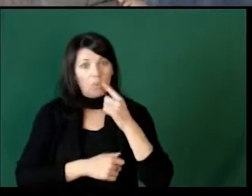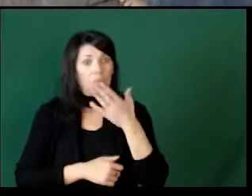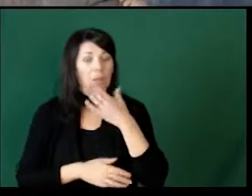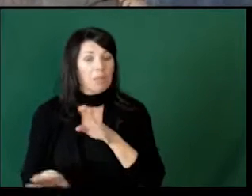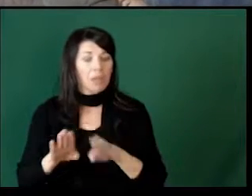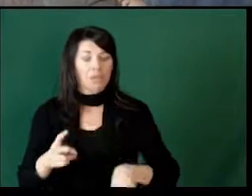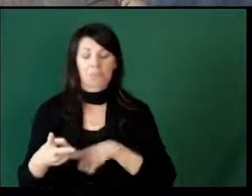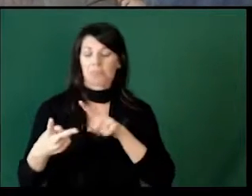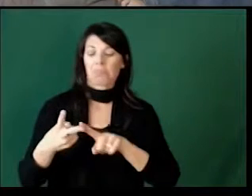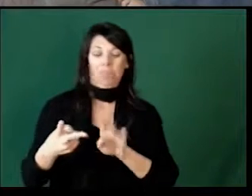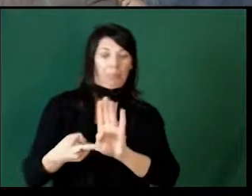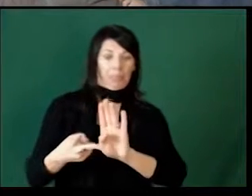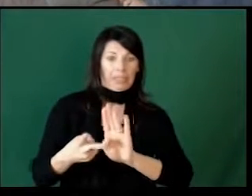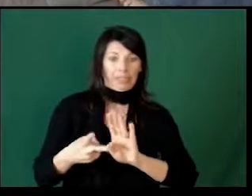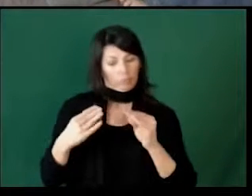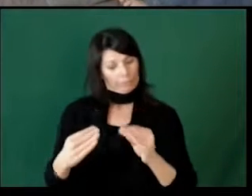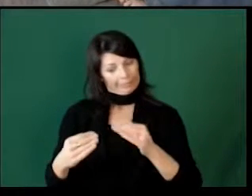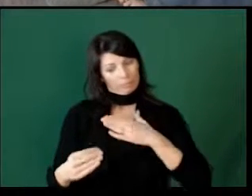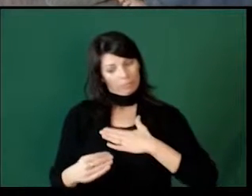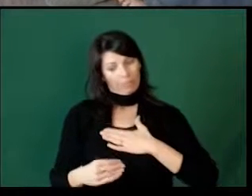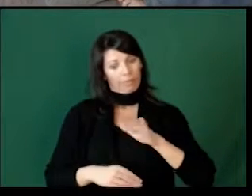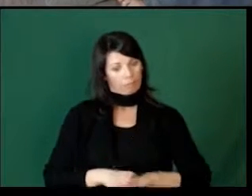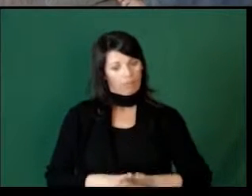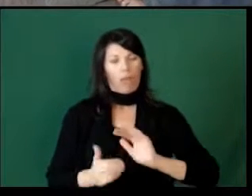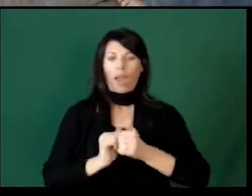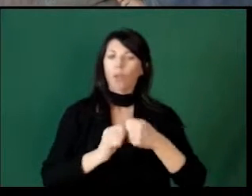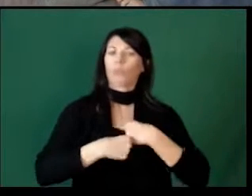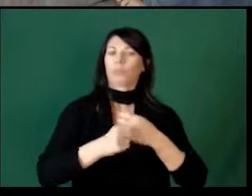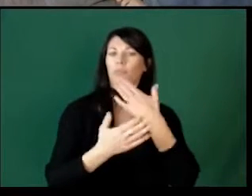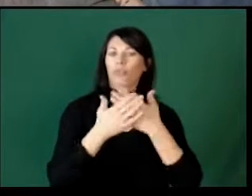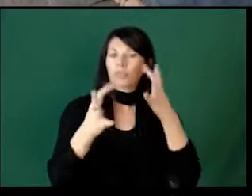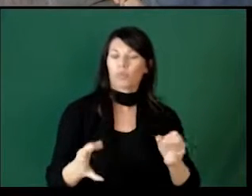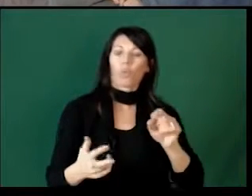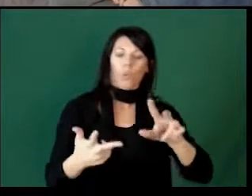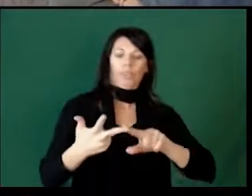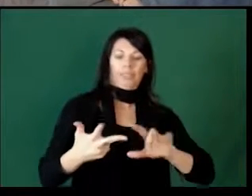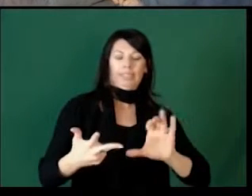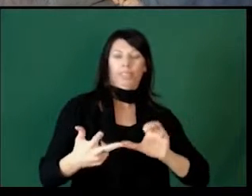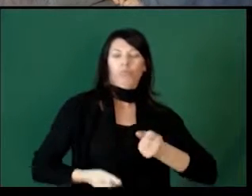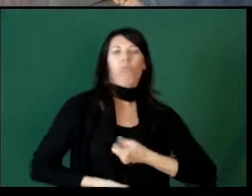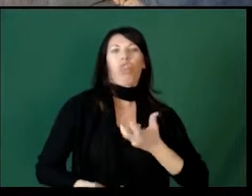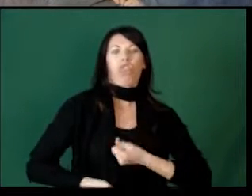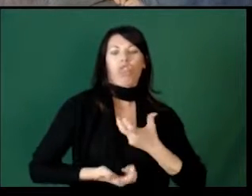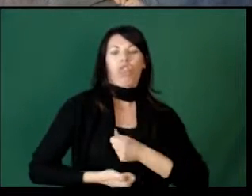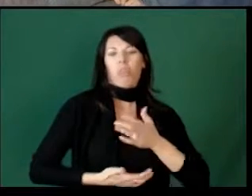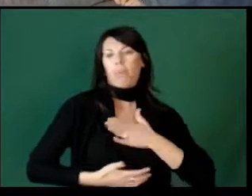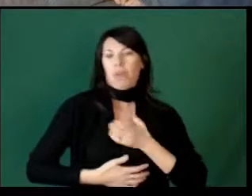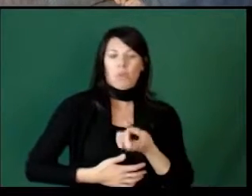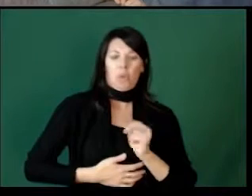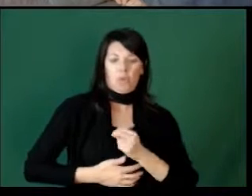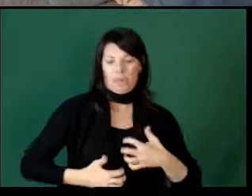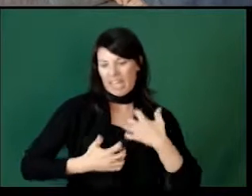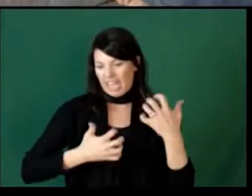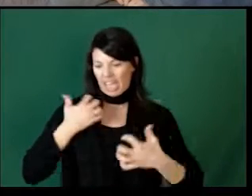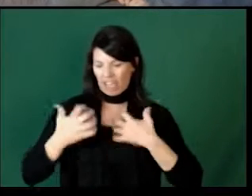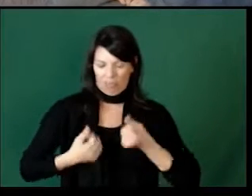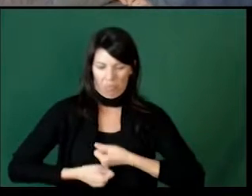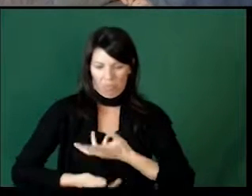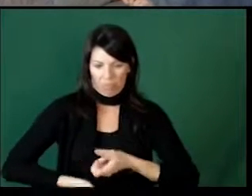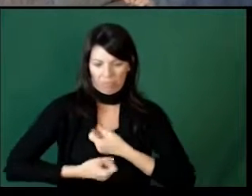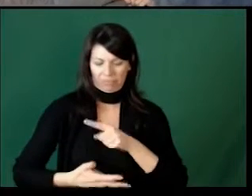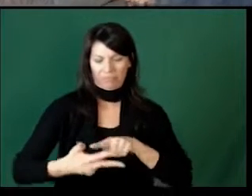Is it B, to teach my child how to make good decisions? Or is it C, to vent my frustration and anger?